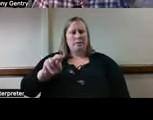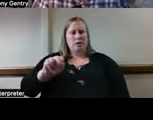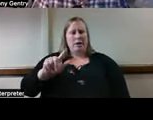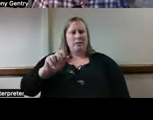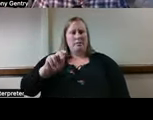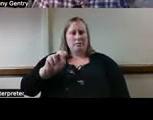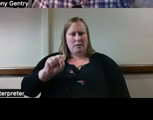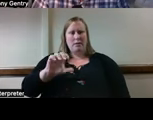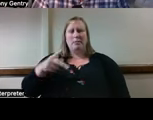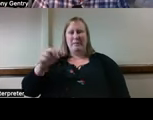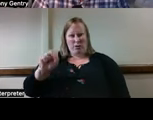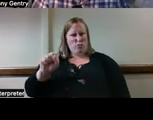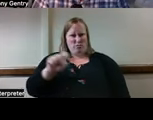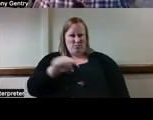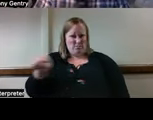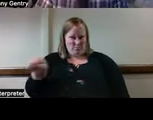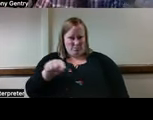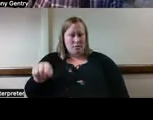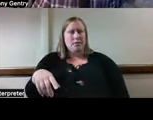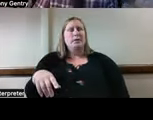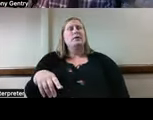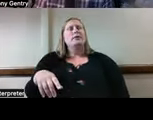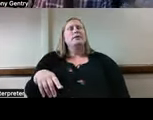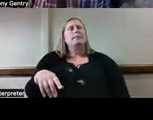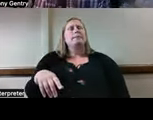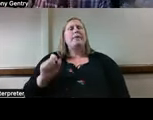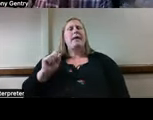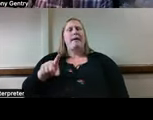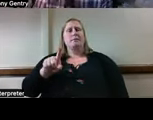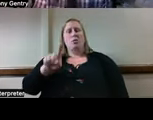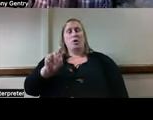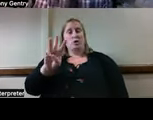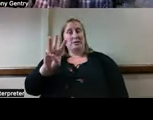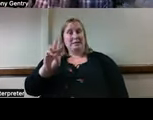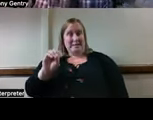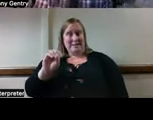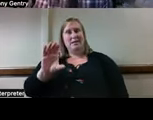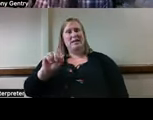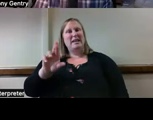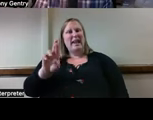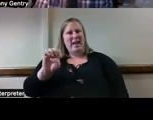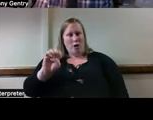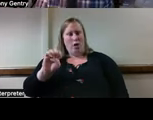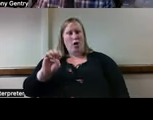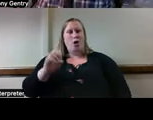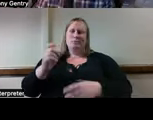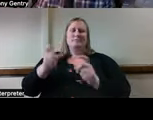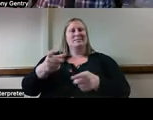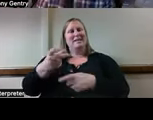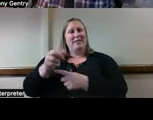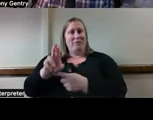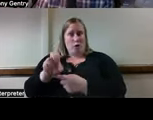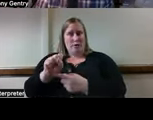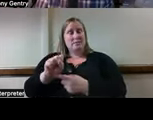Journal that asked 160 caregivers of people with dementia about their